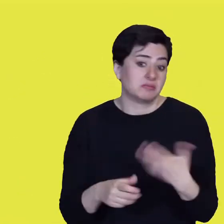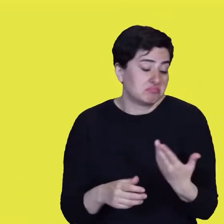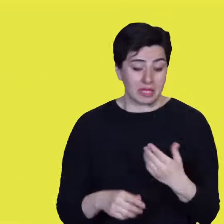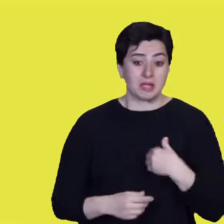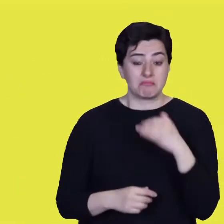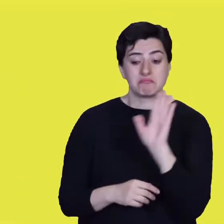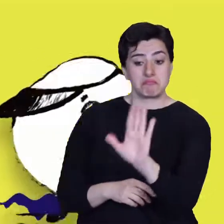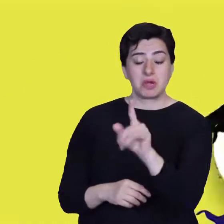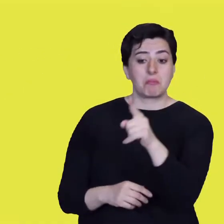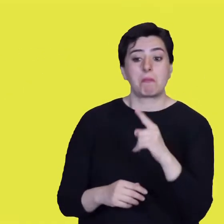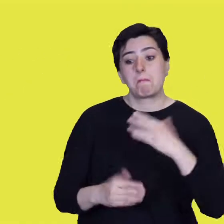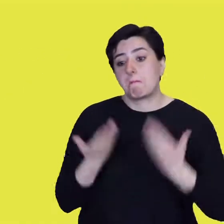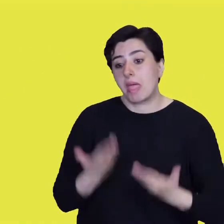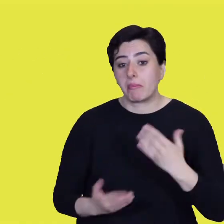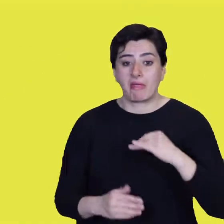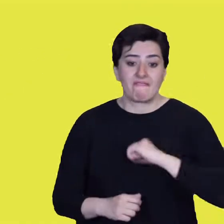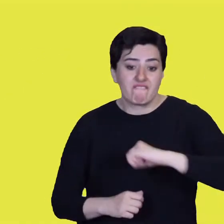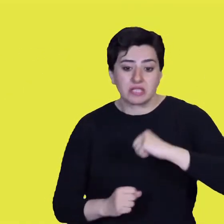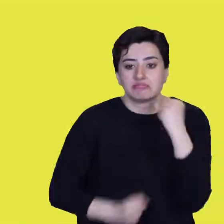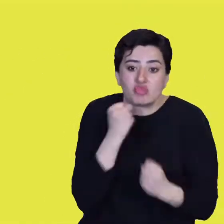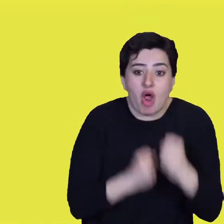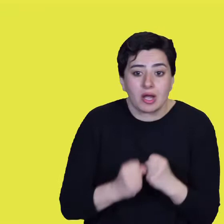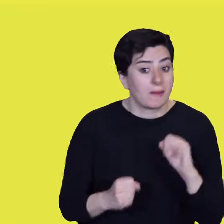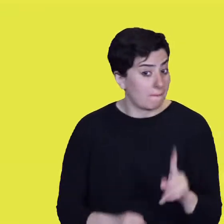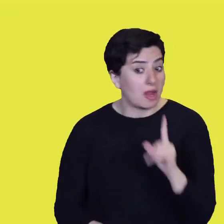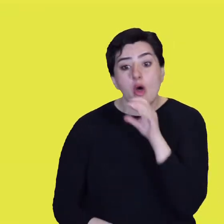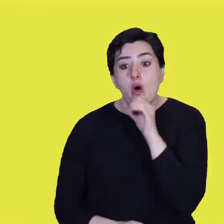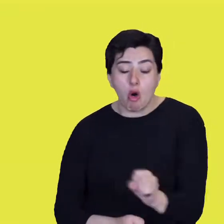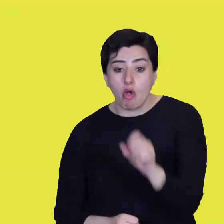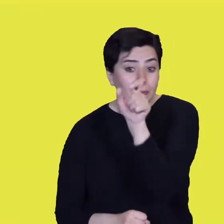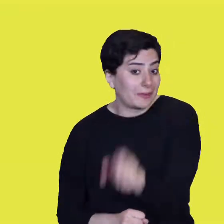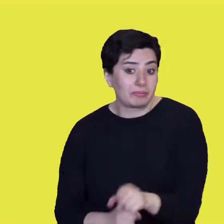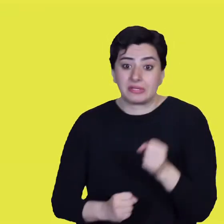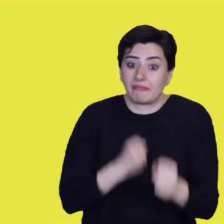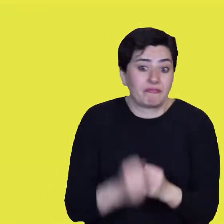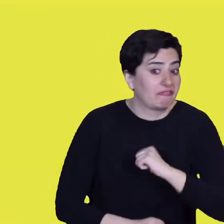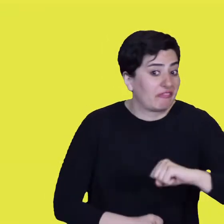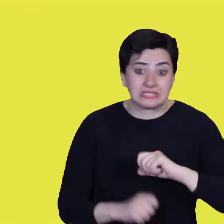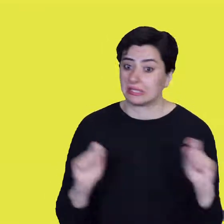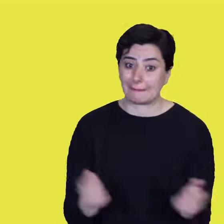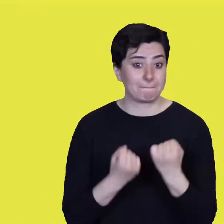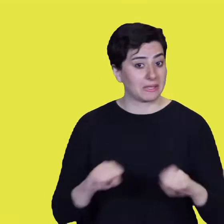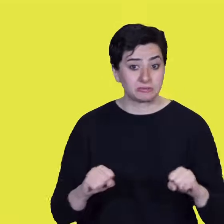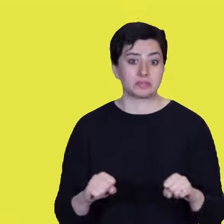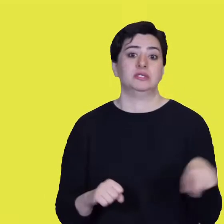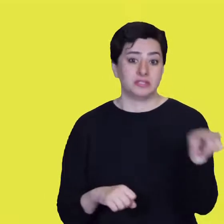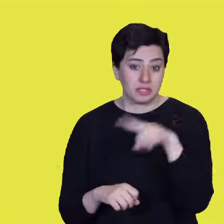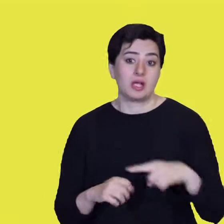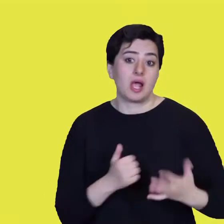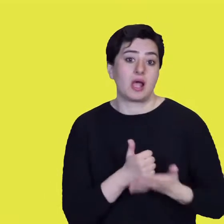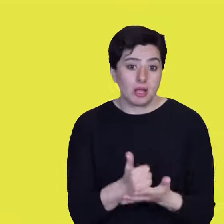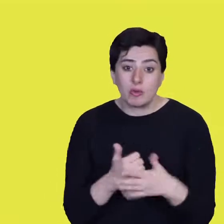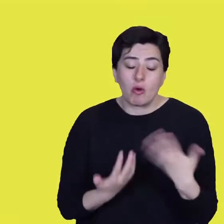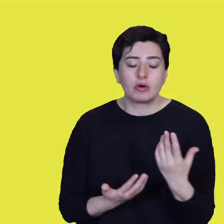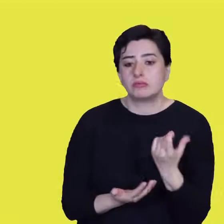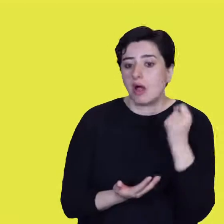from a wildfire than your grandmother. People might be especially vulnerable because they can't read the warning notices or